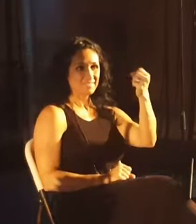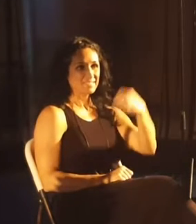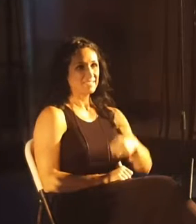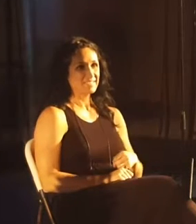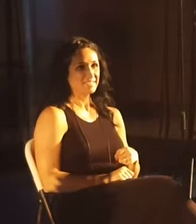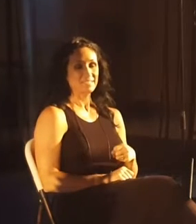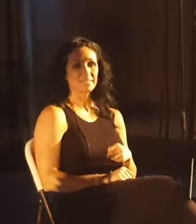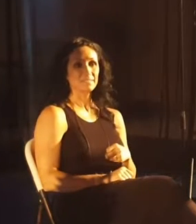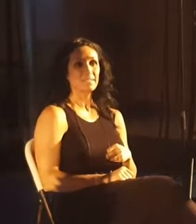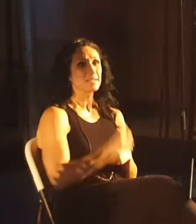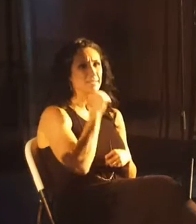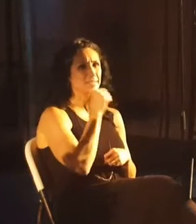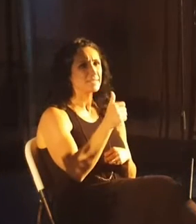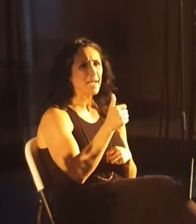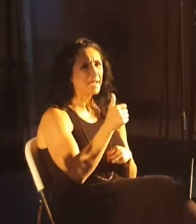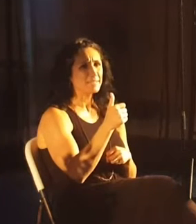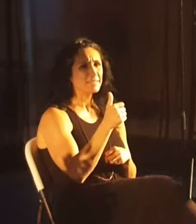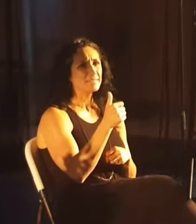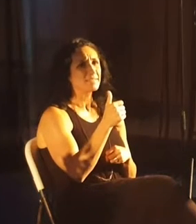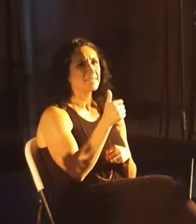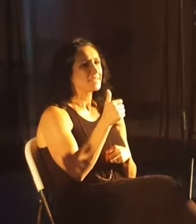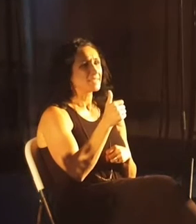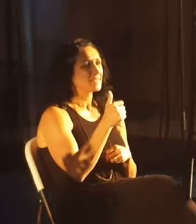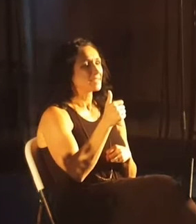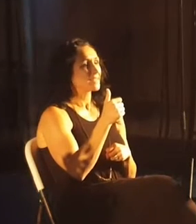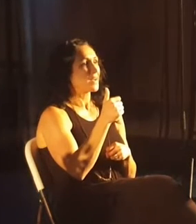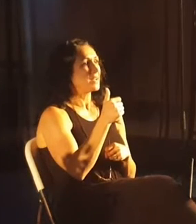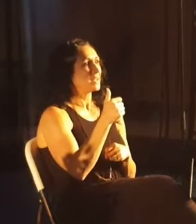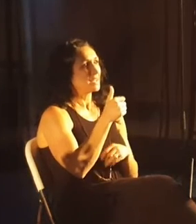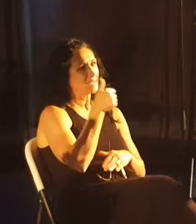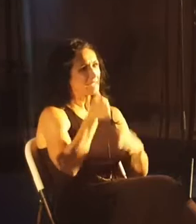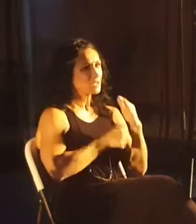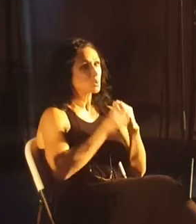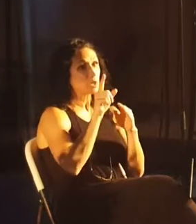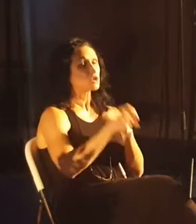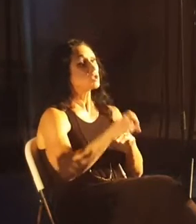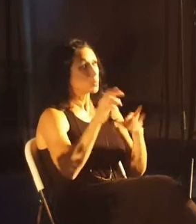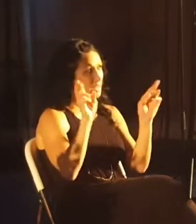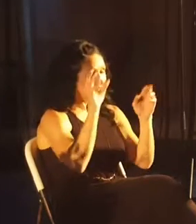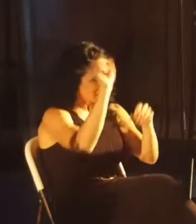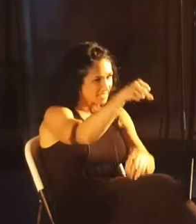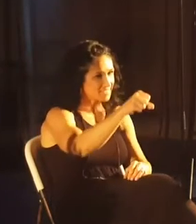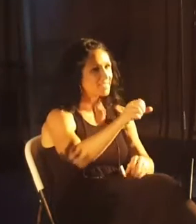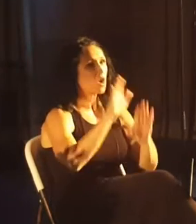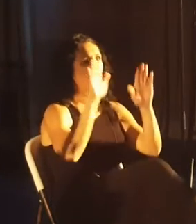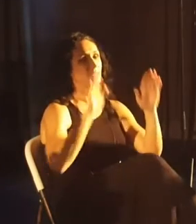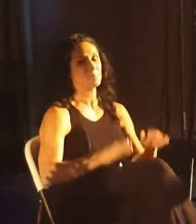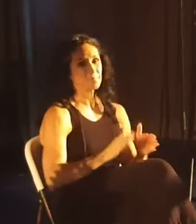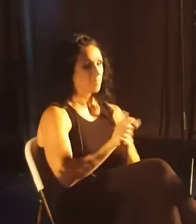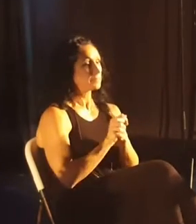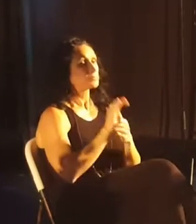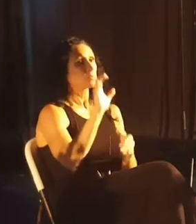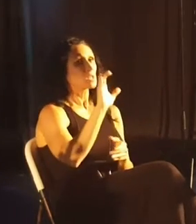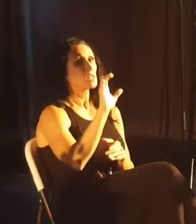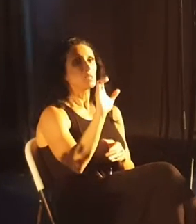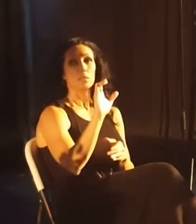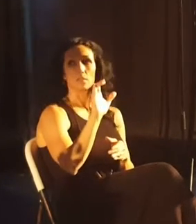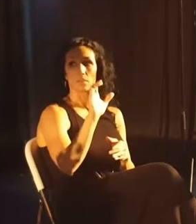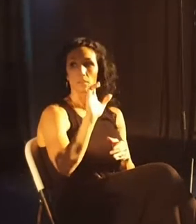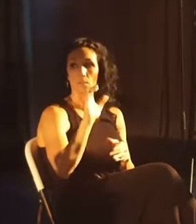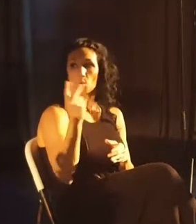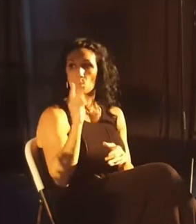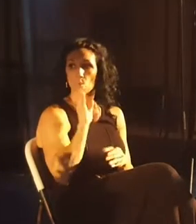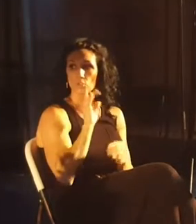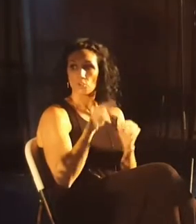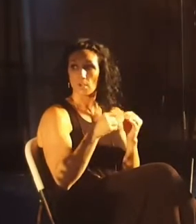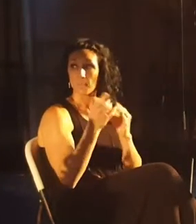That's not a rhetorical question. You ready? Awesome. Here we go. Colossians, like